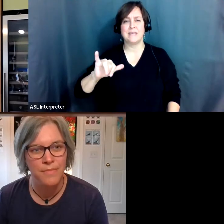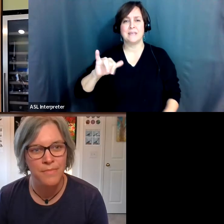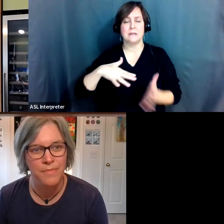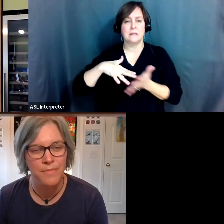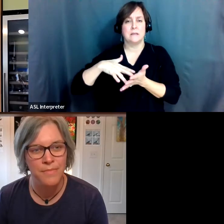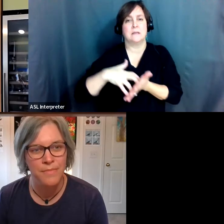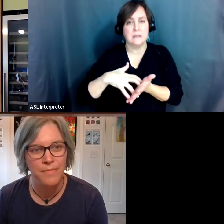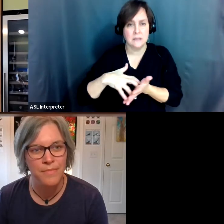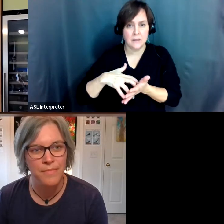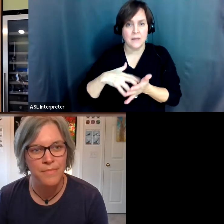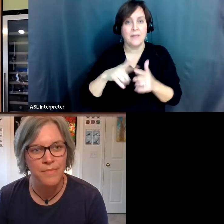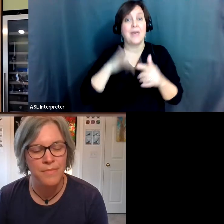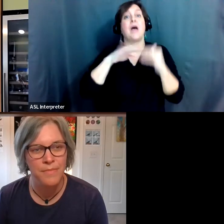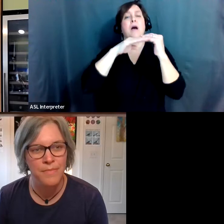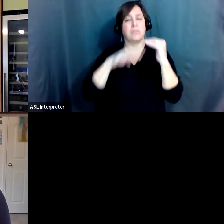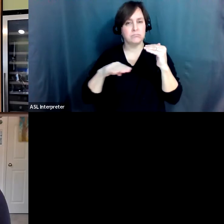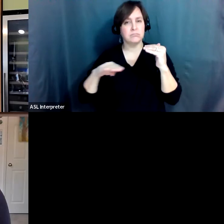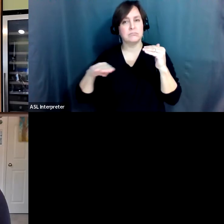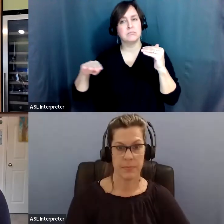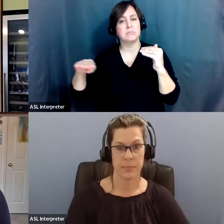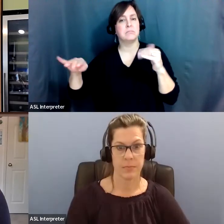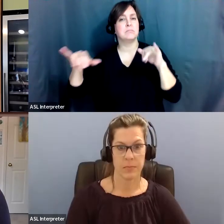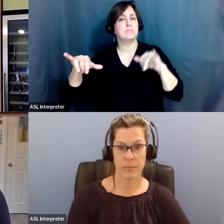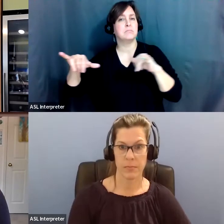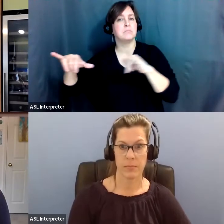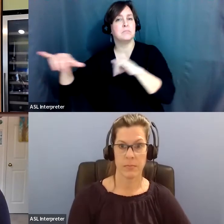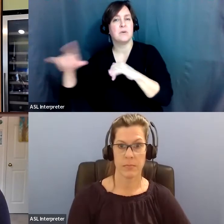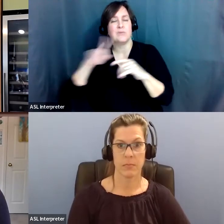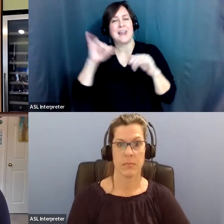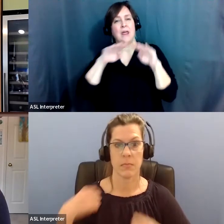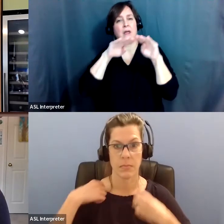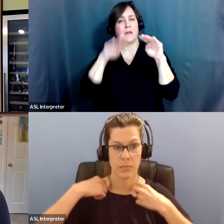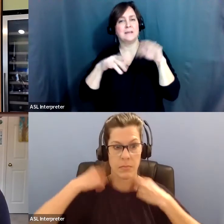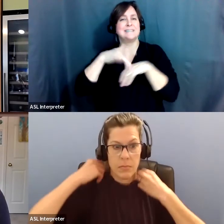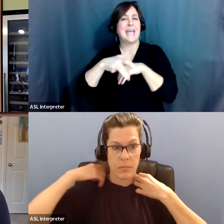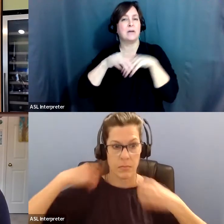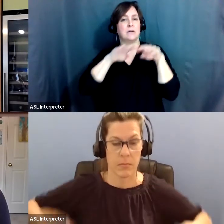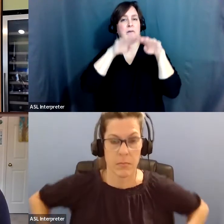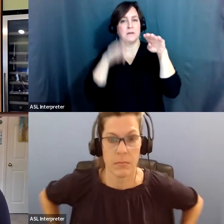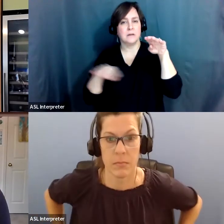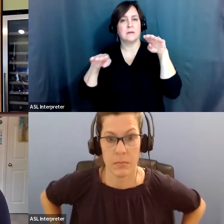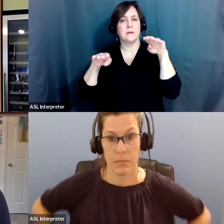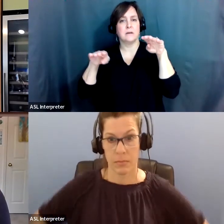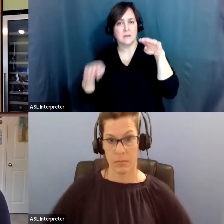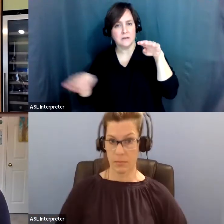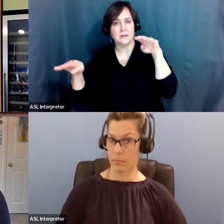plateau off. And, and so it's a stair step, um, slowly progressive condition.